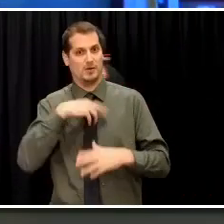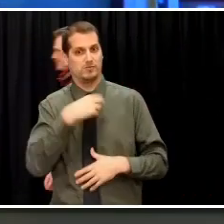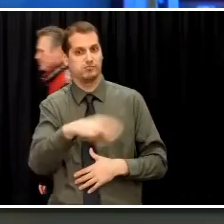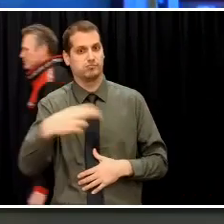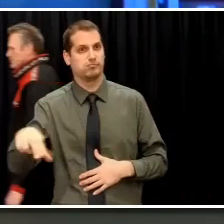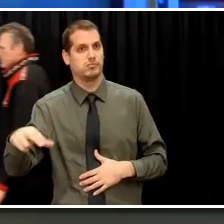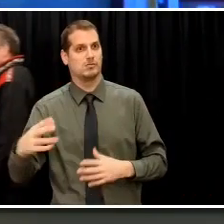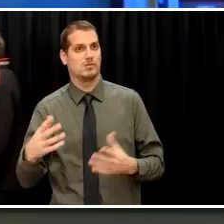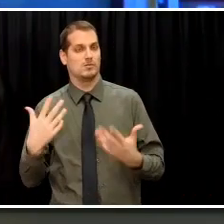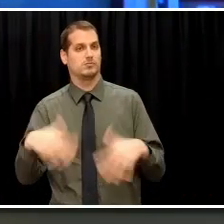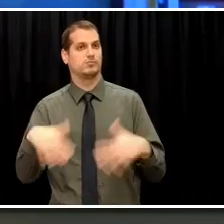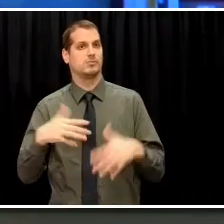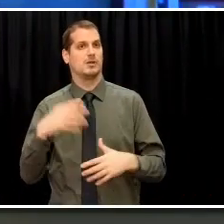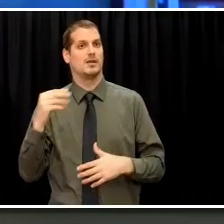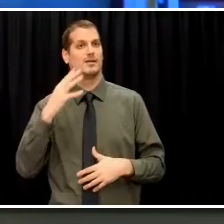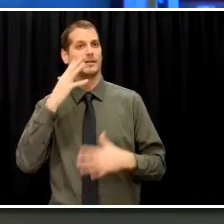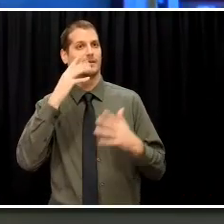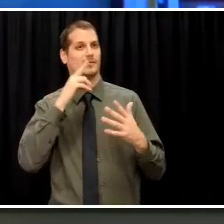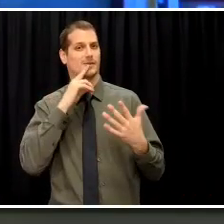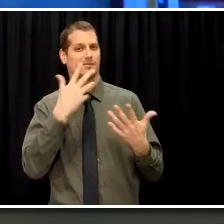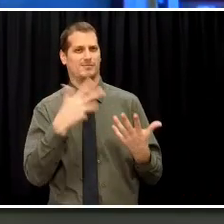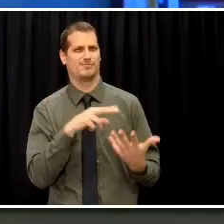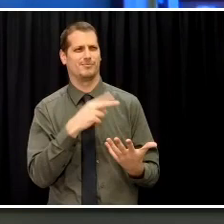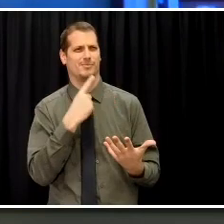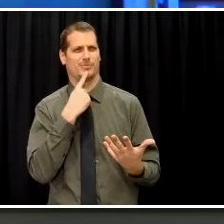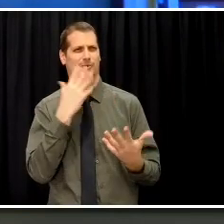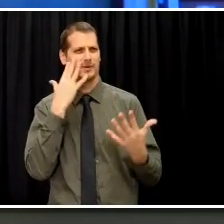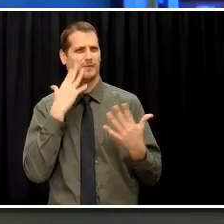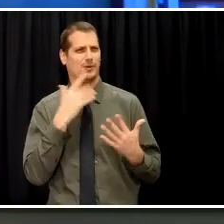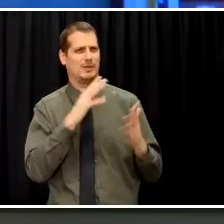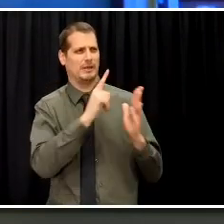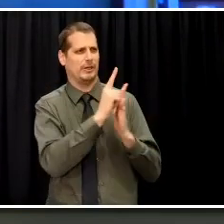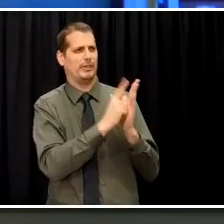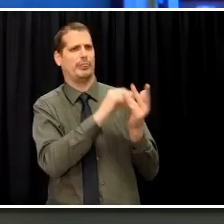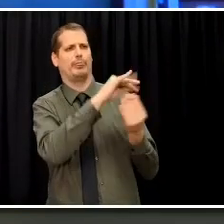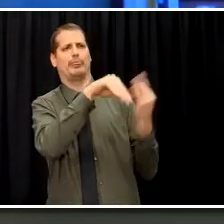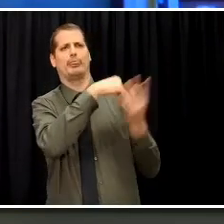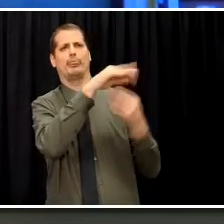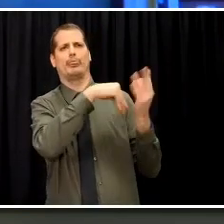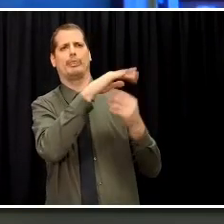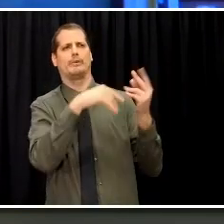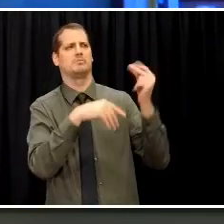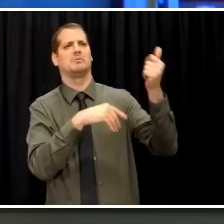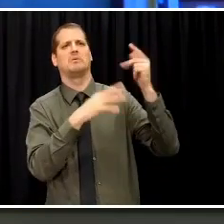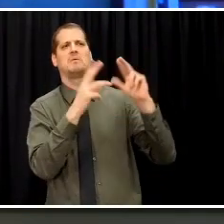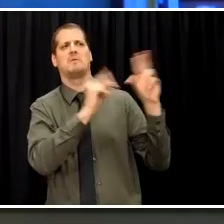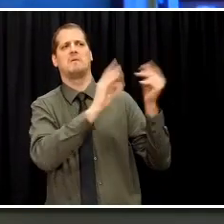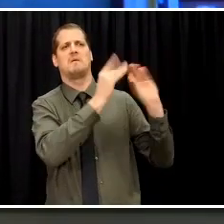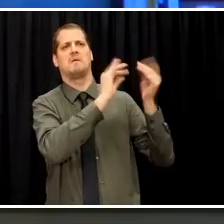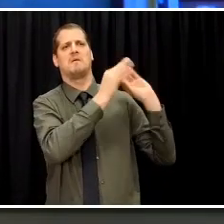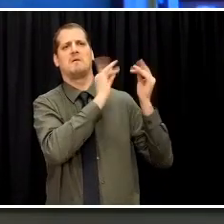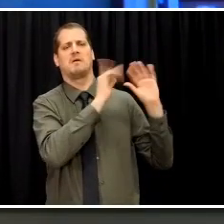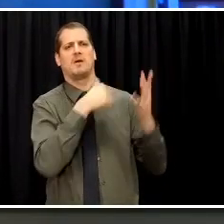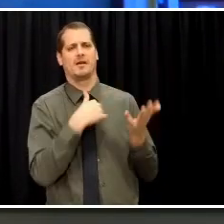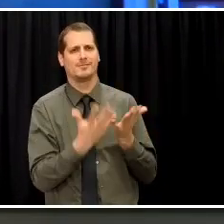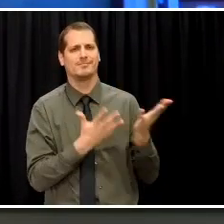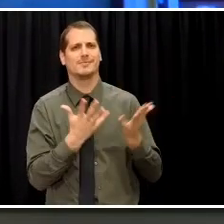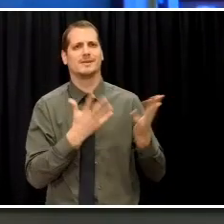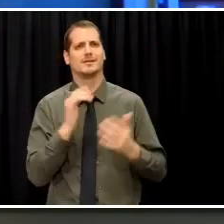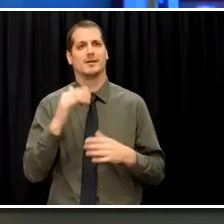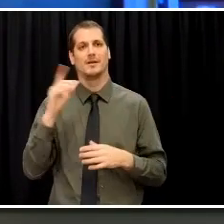there became this litigation almost immediately. But as Senator Murkowski mentioned,